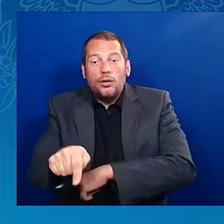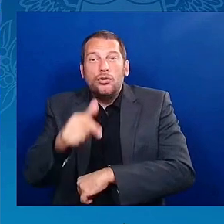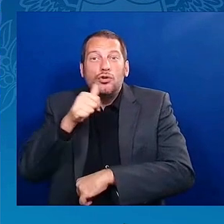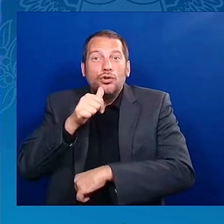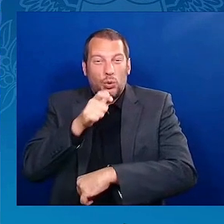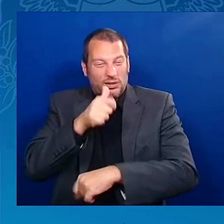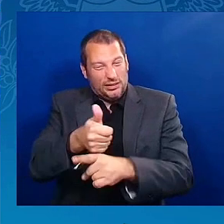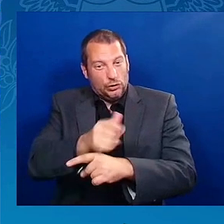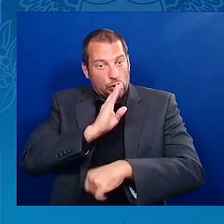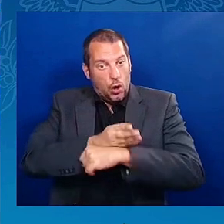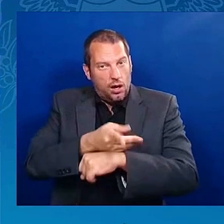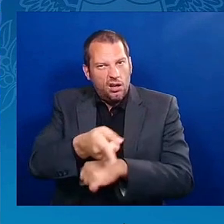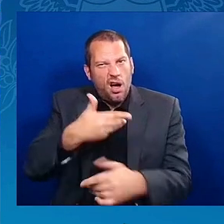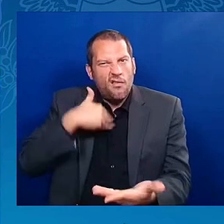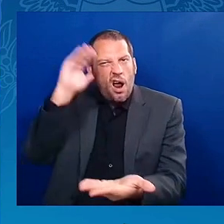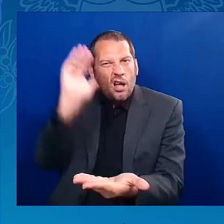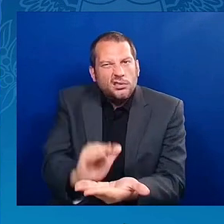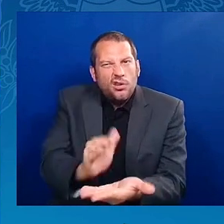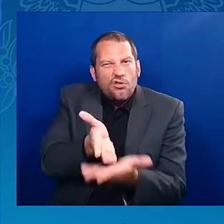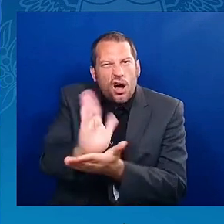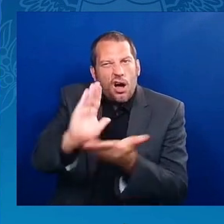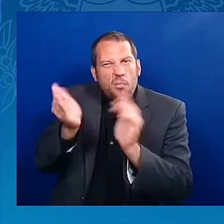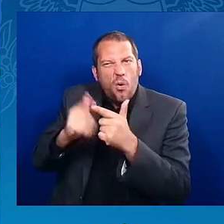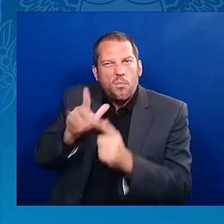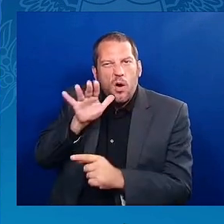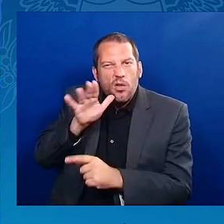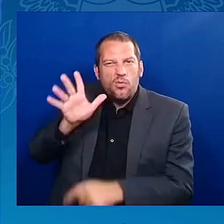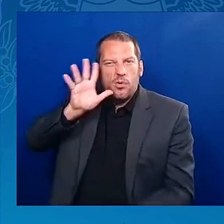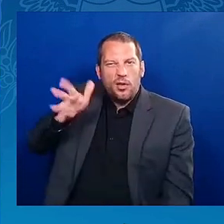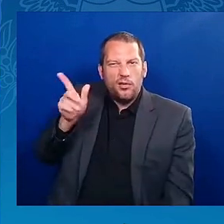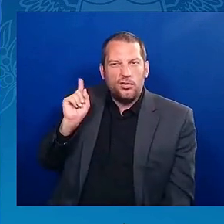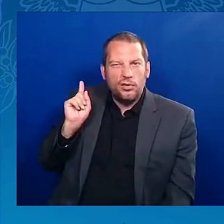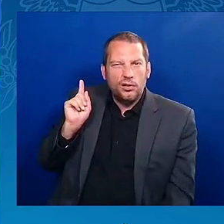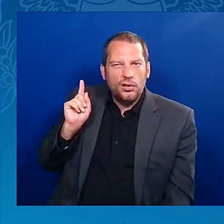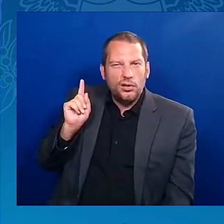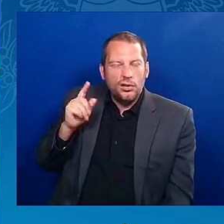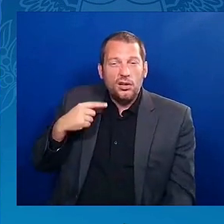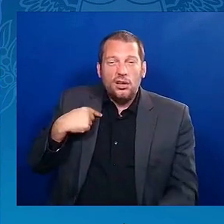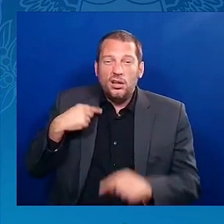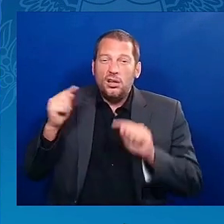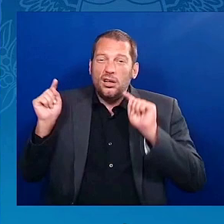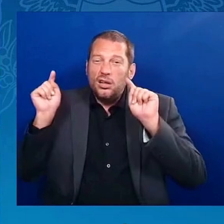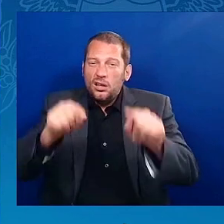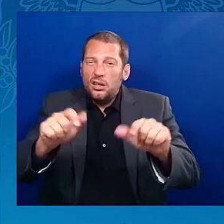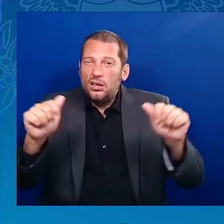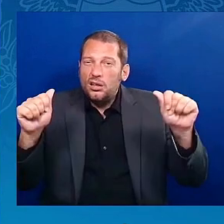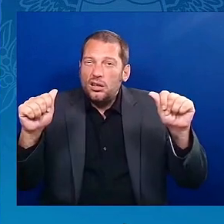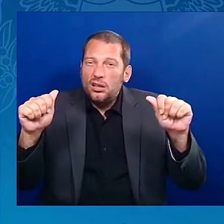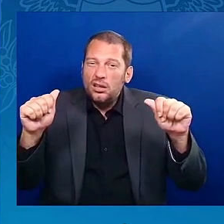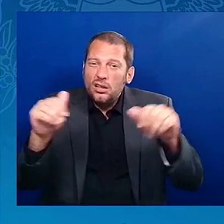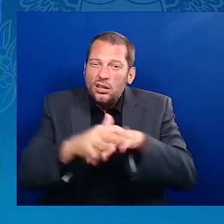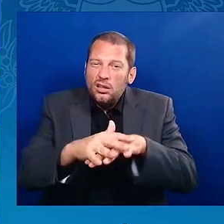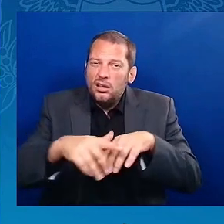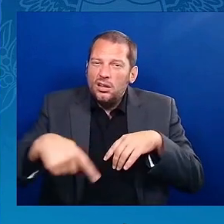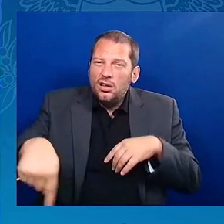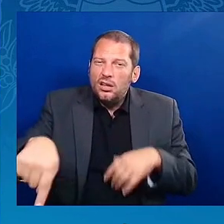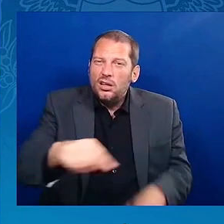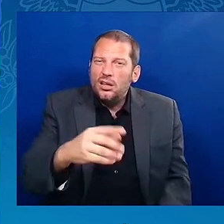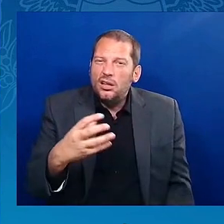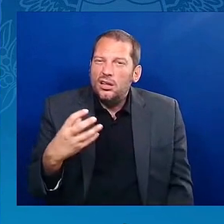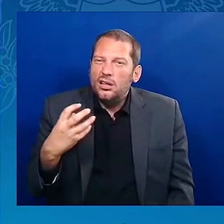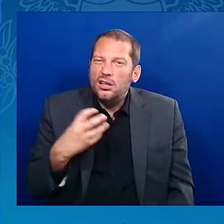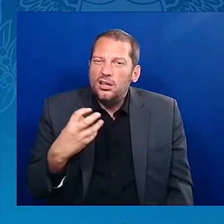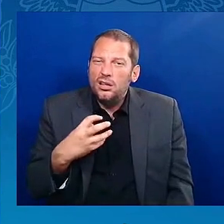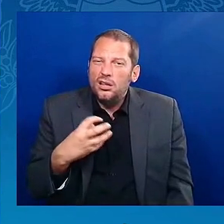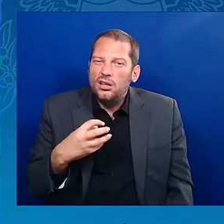hand if at any point between kindergarten and 12th grade, you had to endure an active shooter drill. And almost every